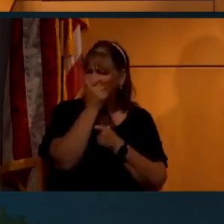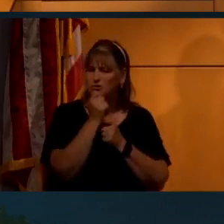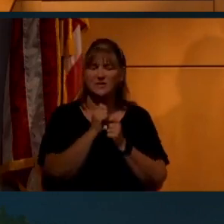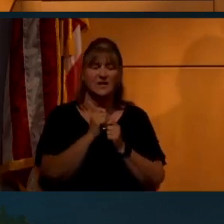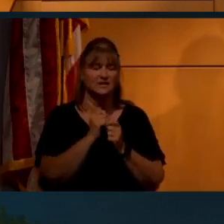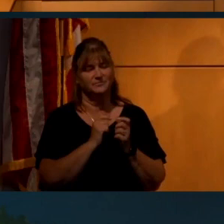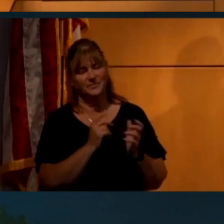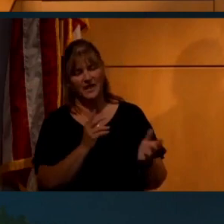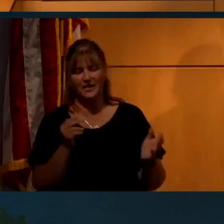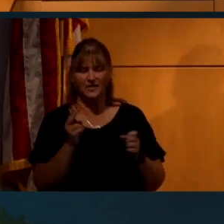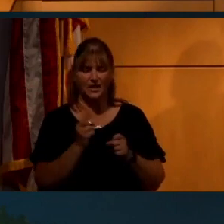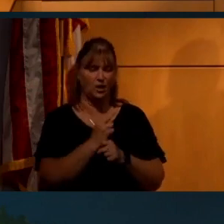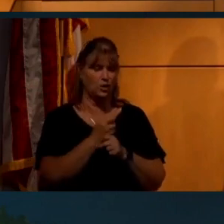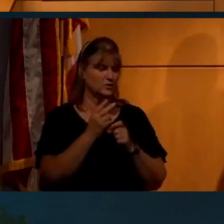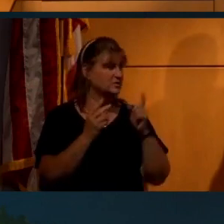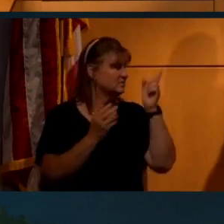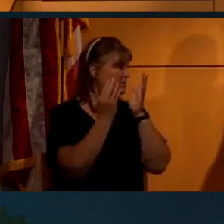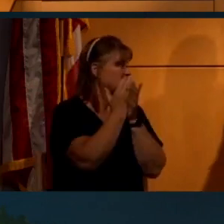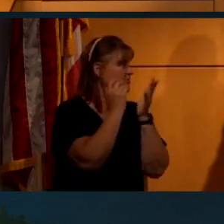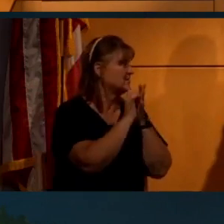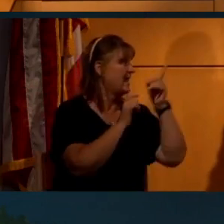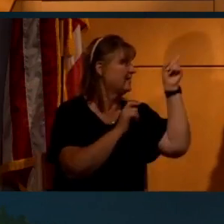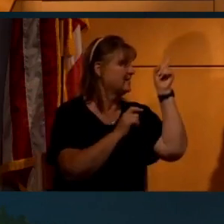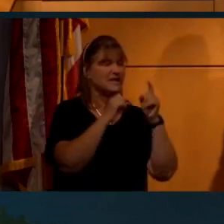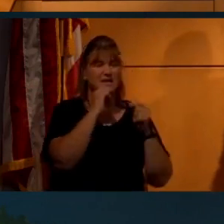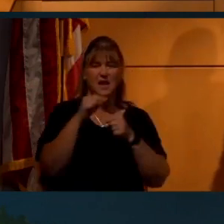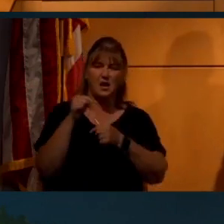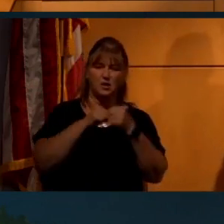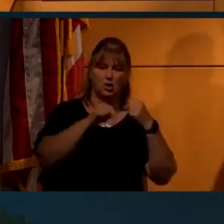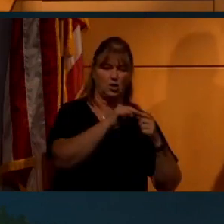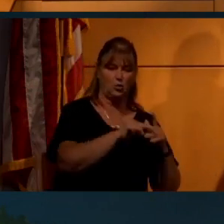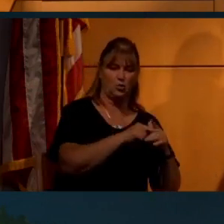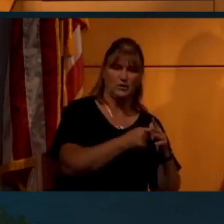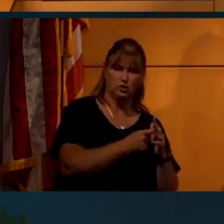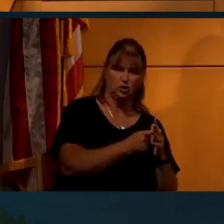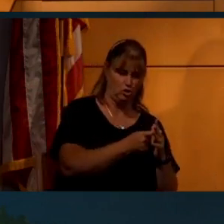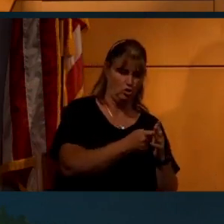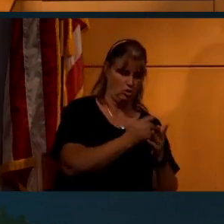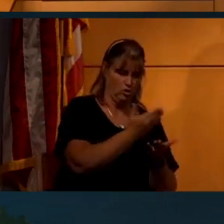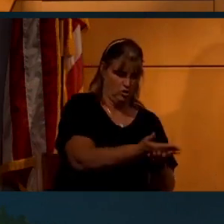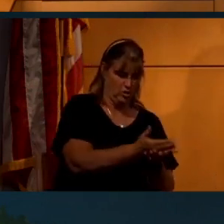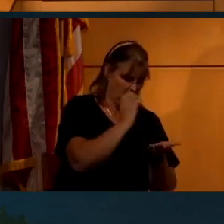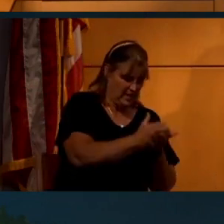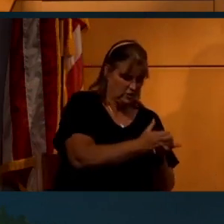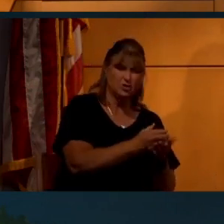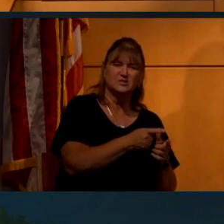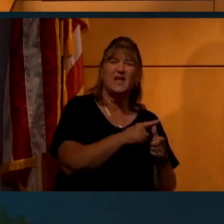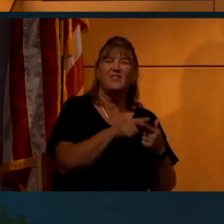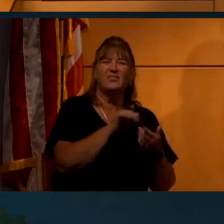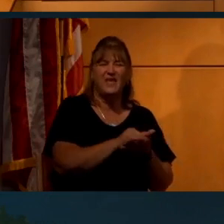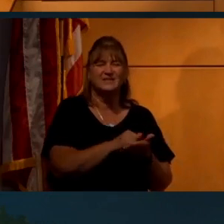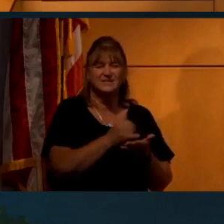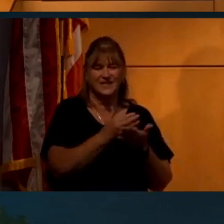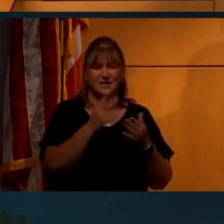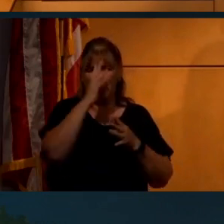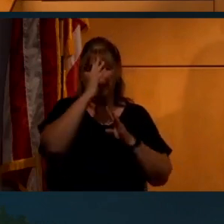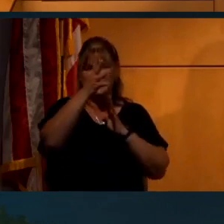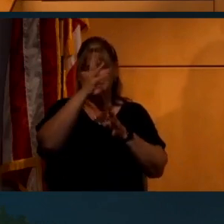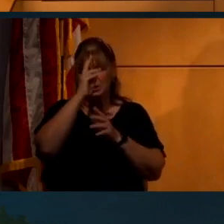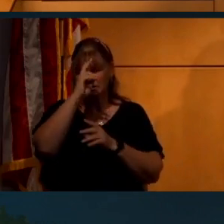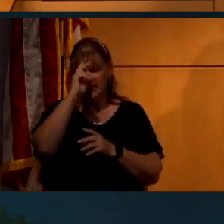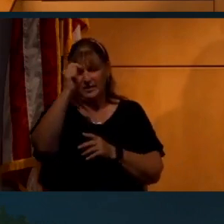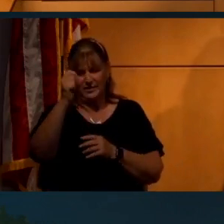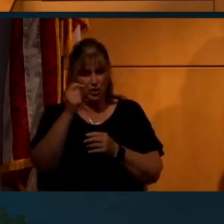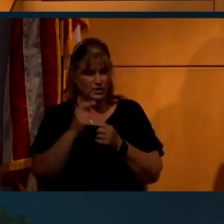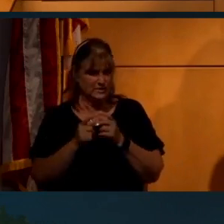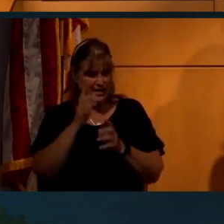isn't it? And they use images like this. They don't use original source material. And that is a lot of the time in conspiracy theories where these things